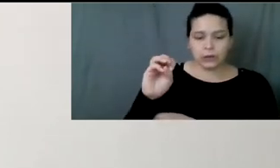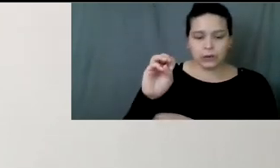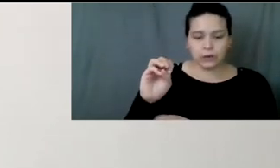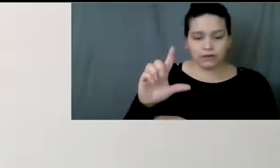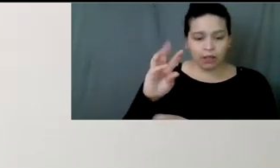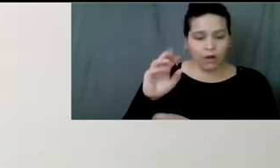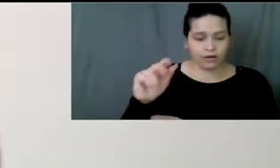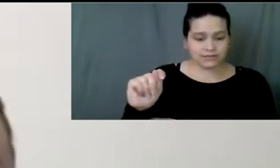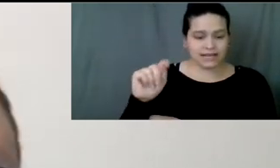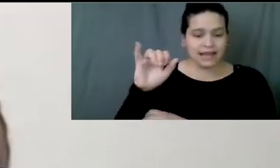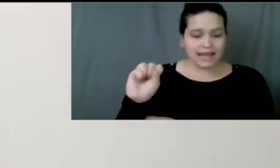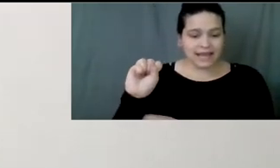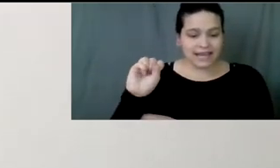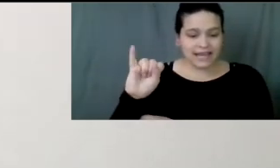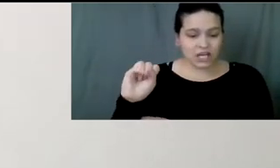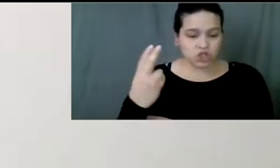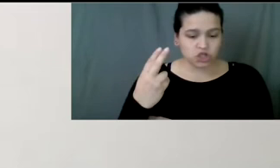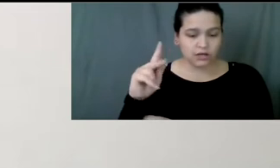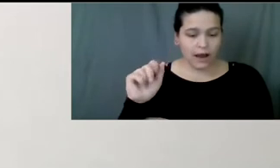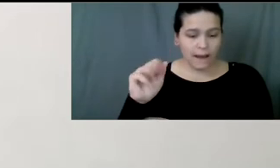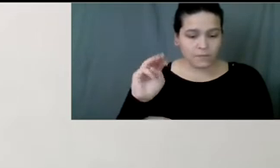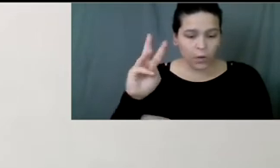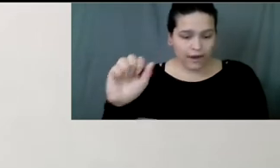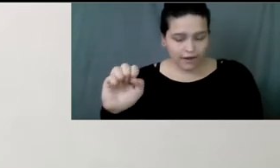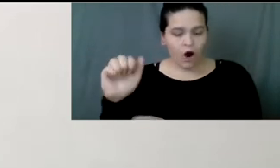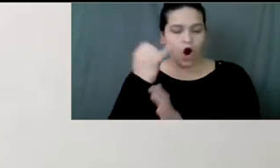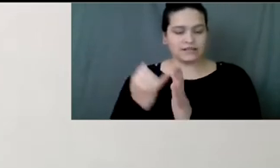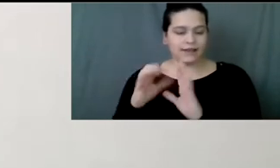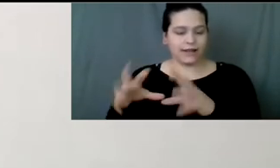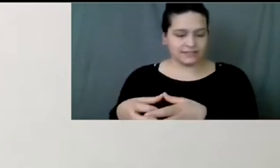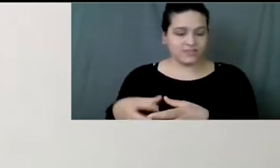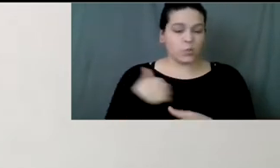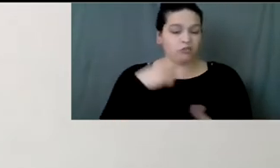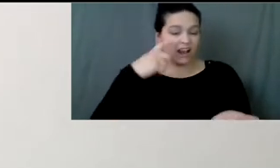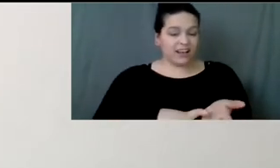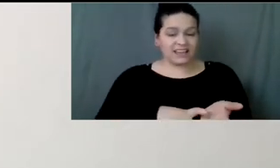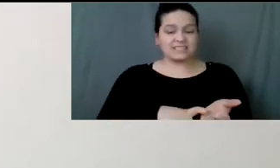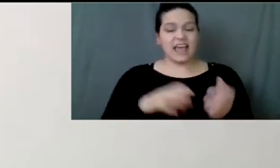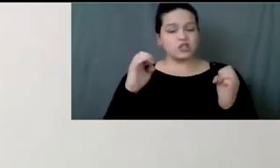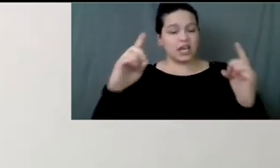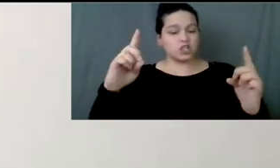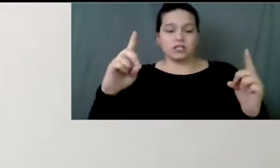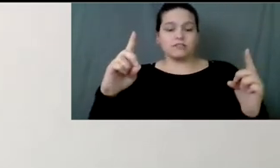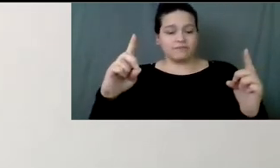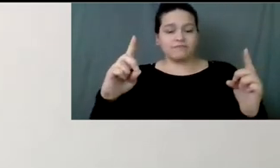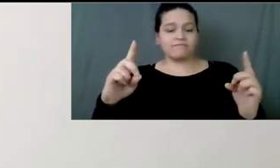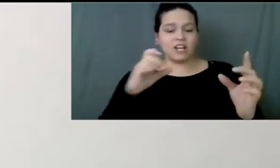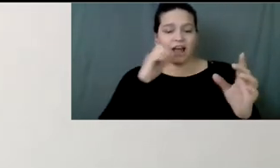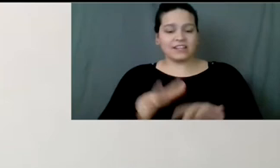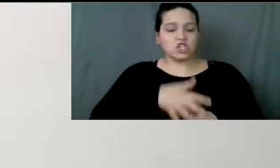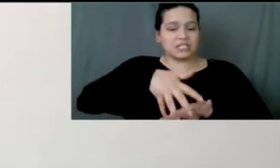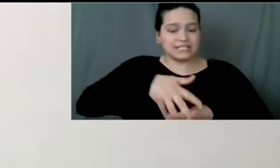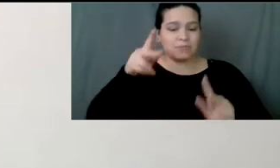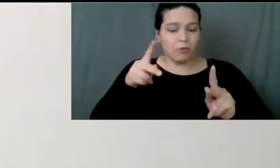also ignores the current conditions and lives of indigenous people. Today's presentation serves as a primer for the following three